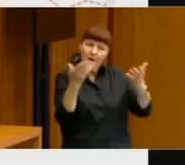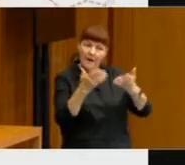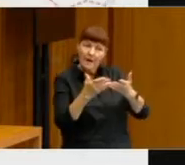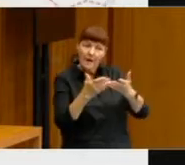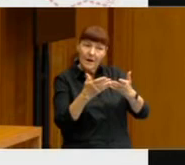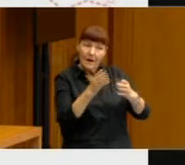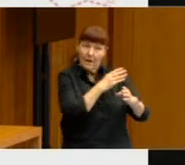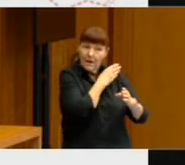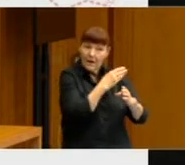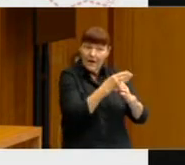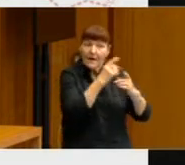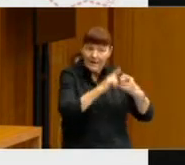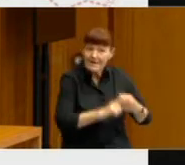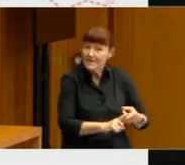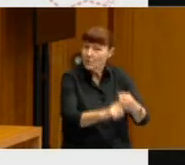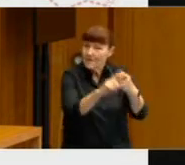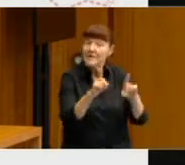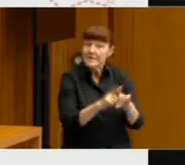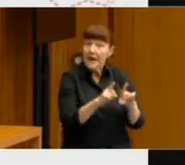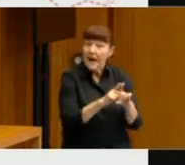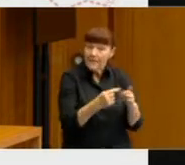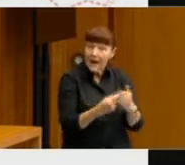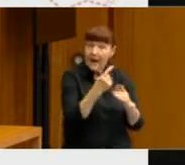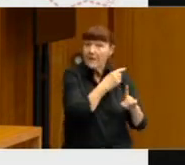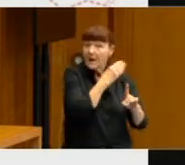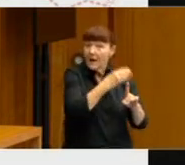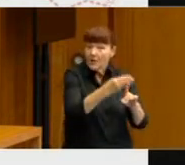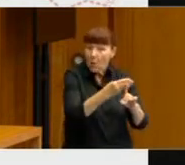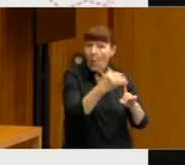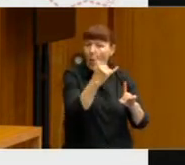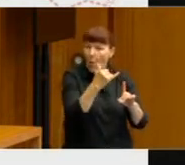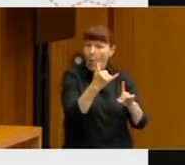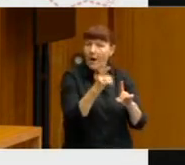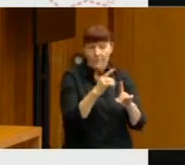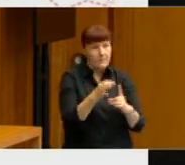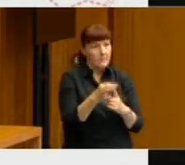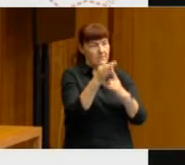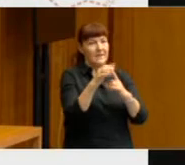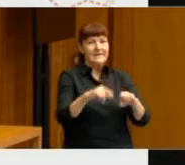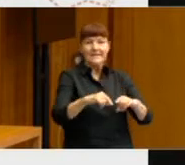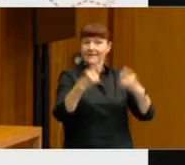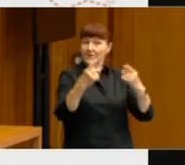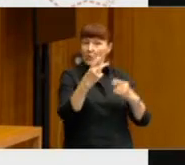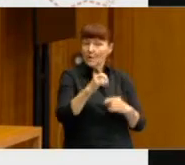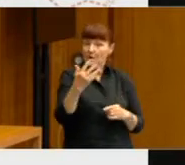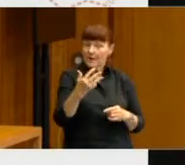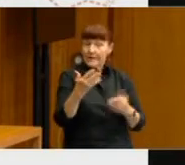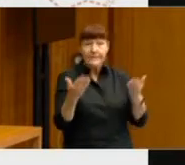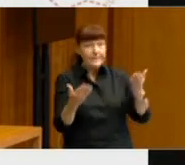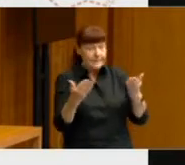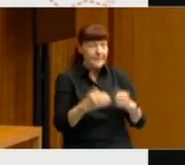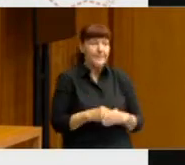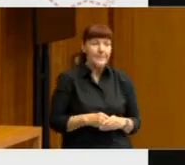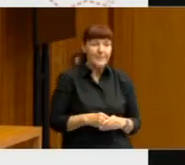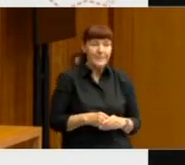this is a continuation of what has happened in the past, or whether it was unique to 2019. And